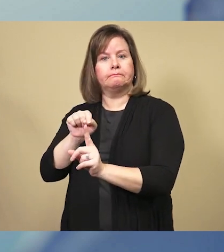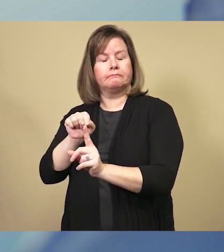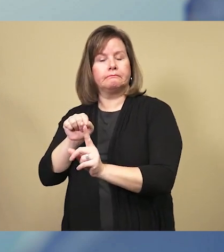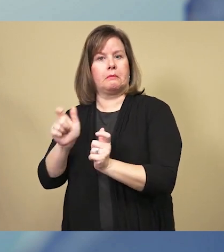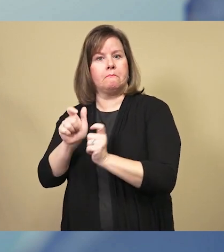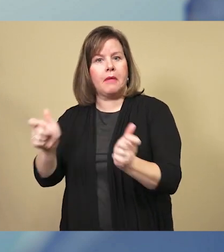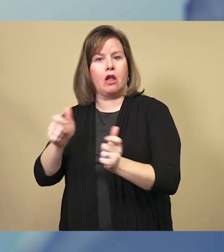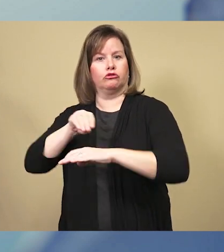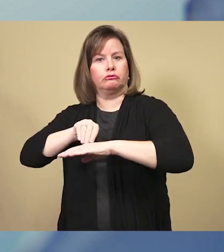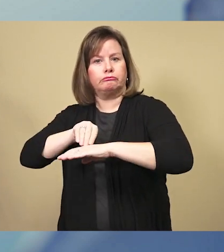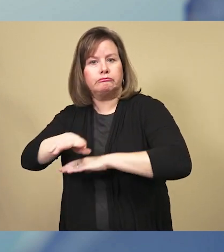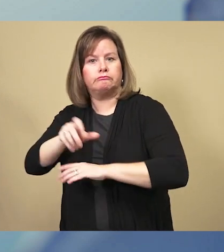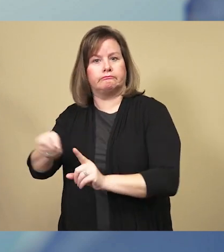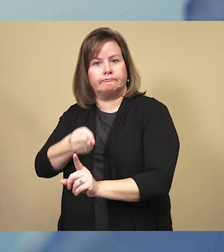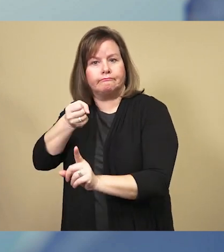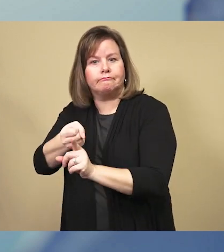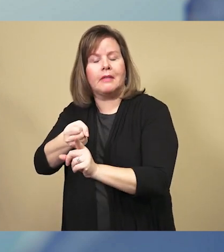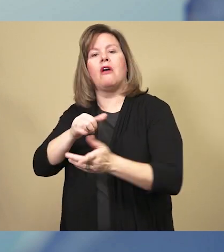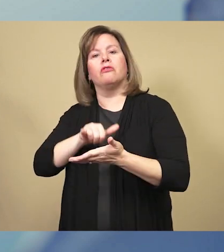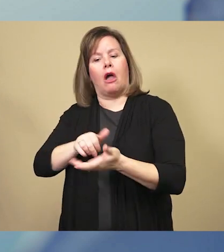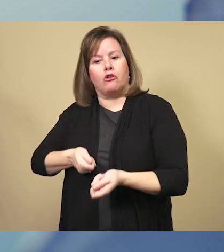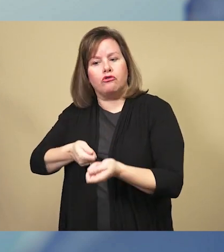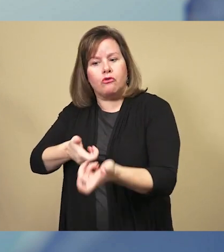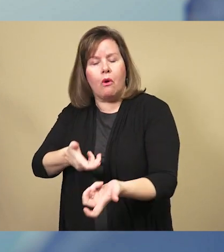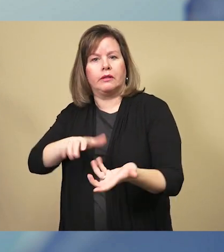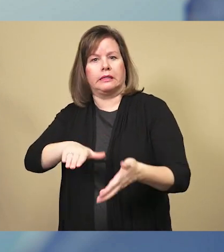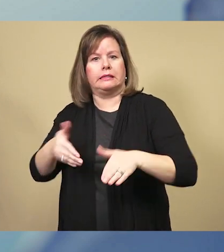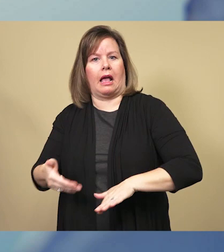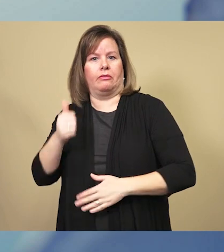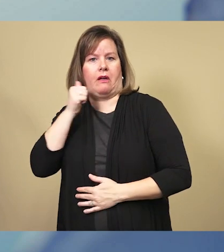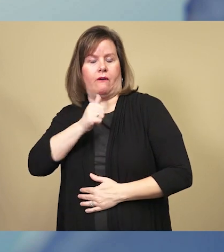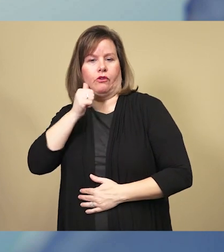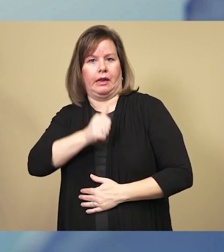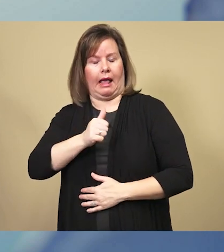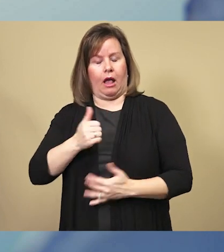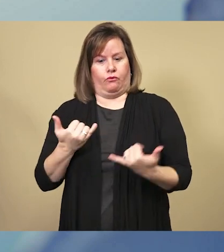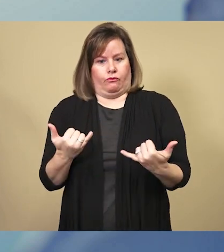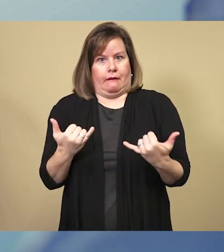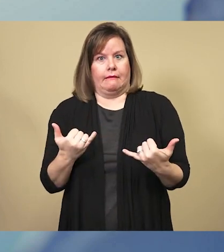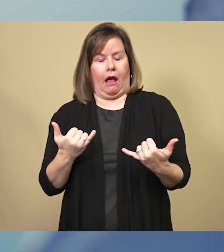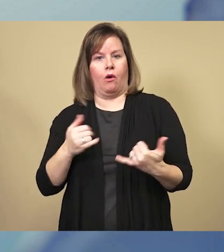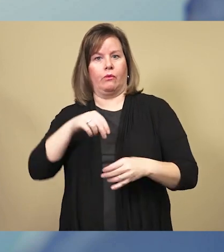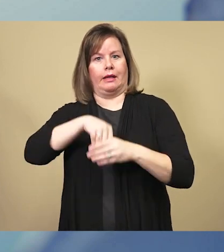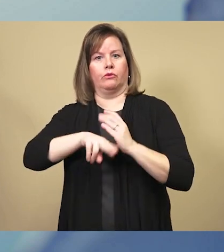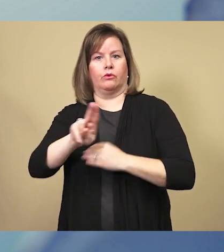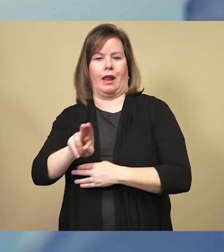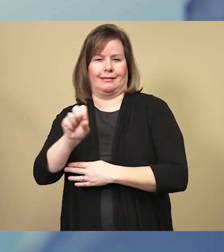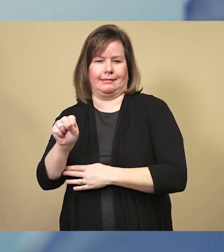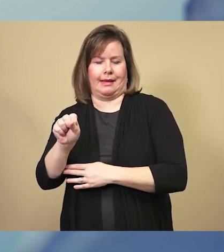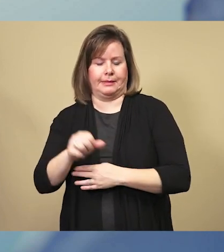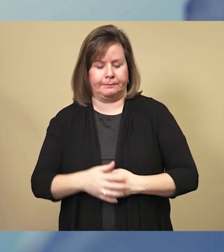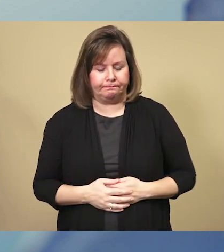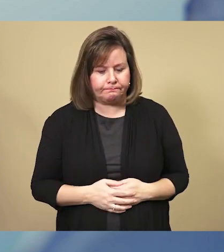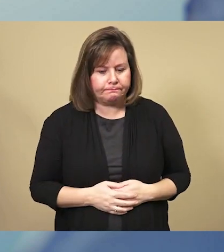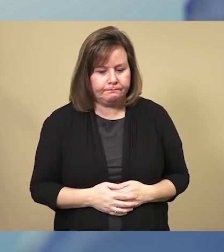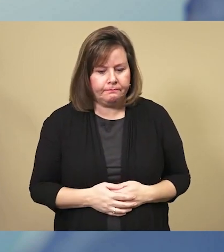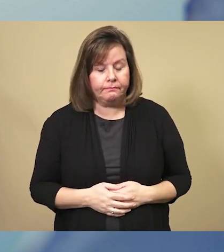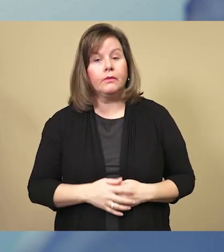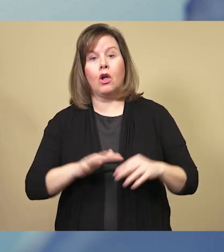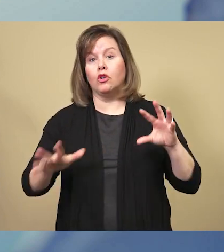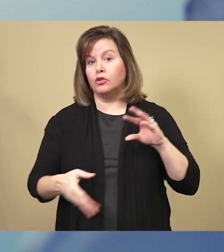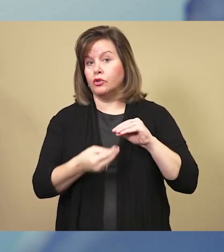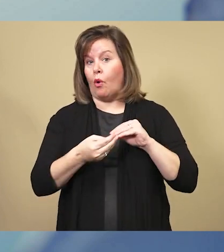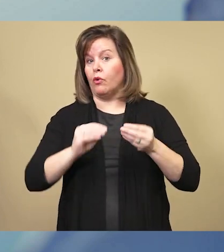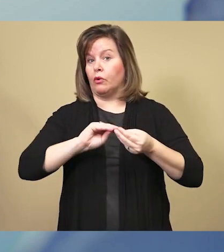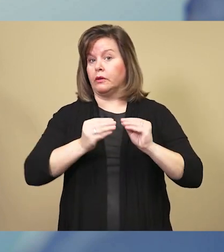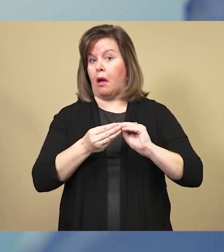the number one cause of death per day in the United States at this time. And you might have heard yesterday that the total number of deaths